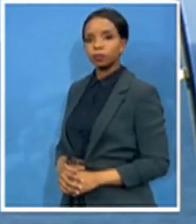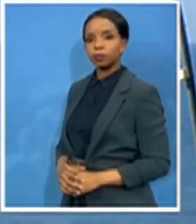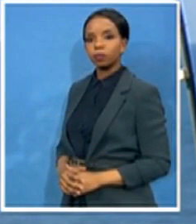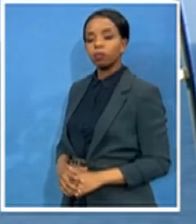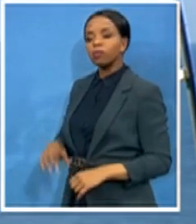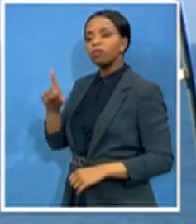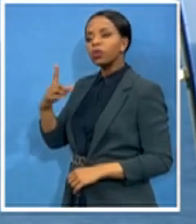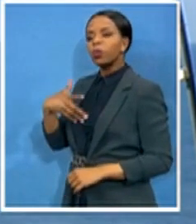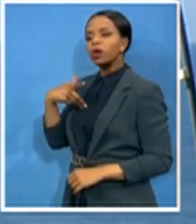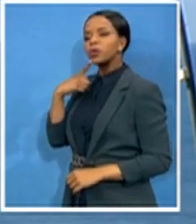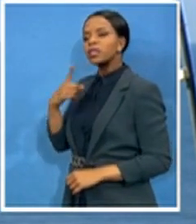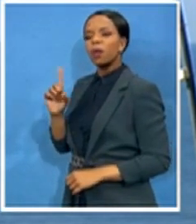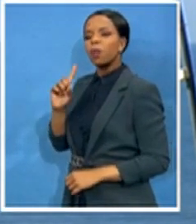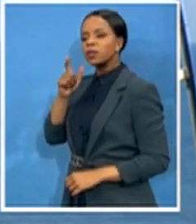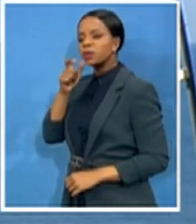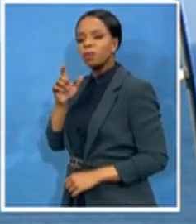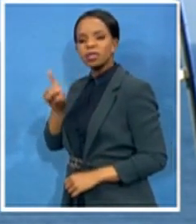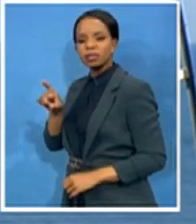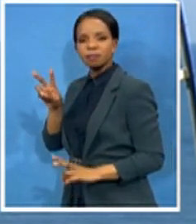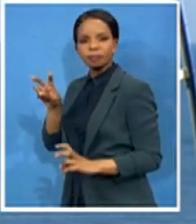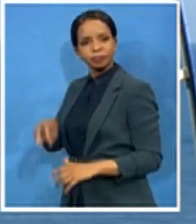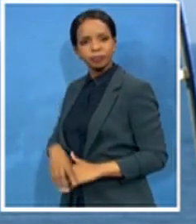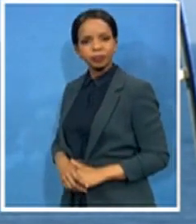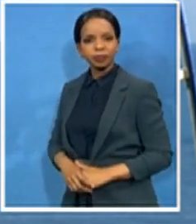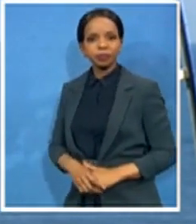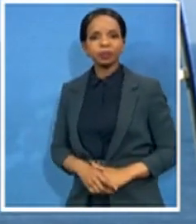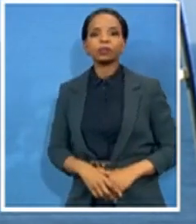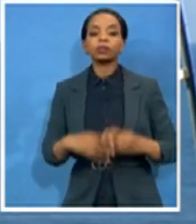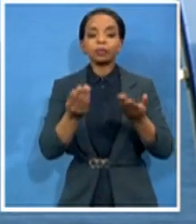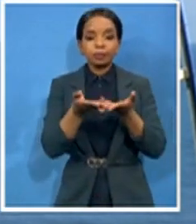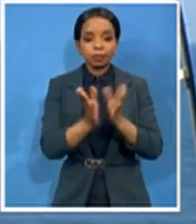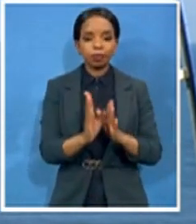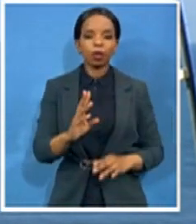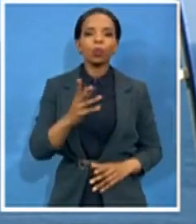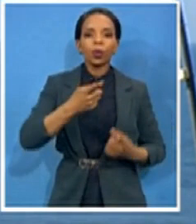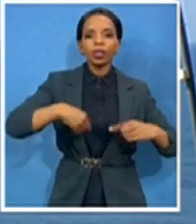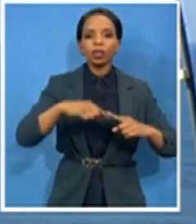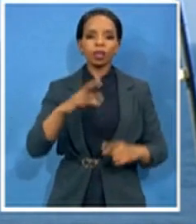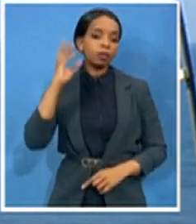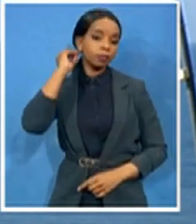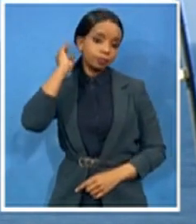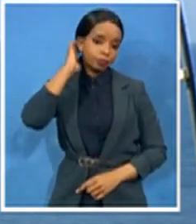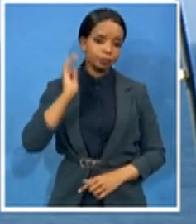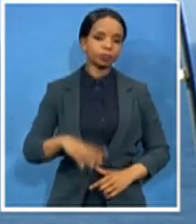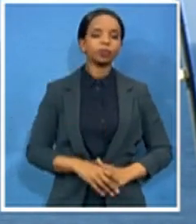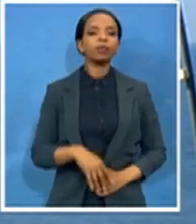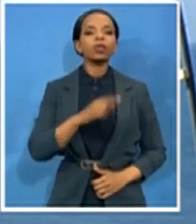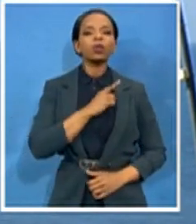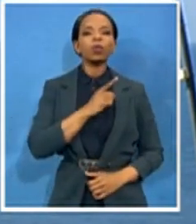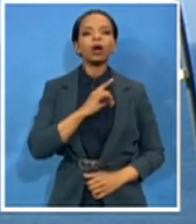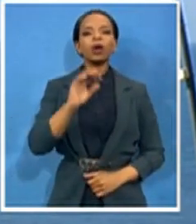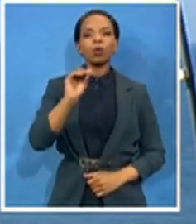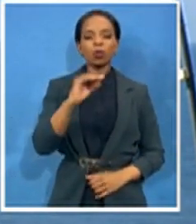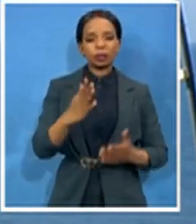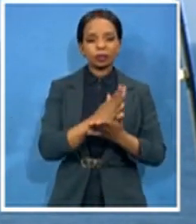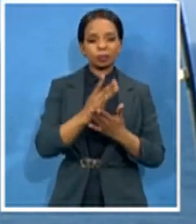noted those and we think there are mainly factual misstatements in that. And I think what